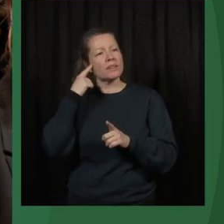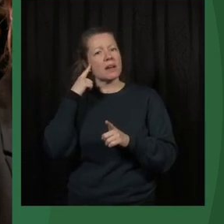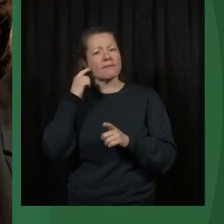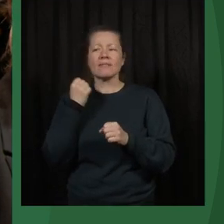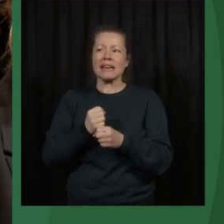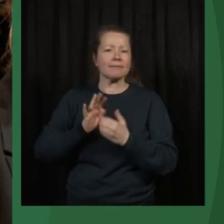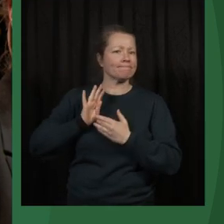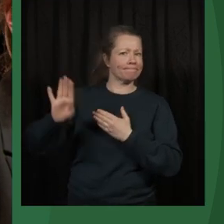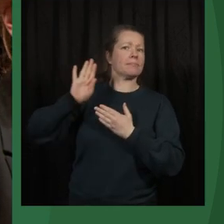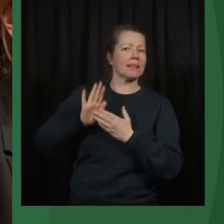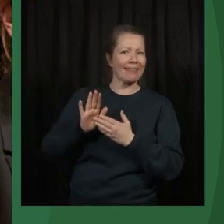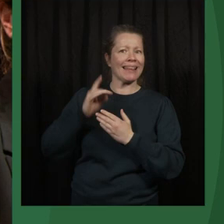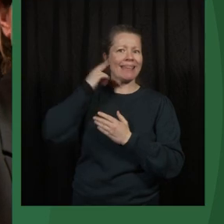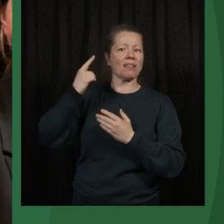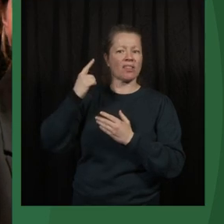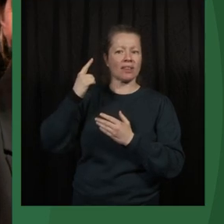notion that the idea of justice.